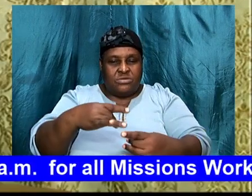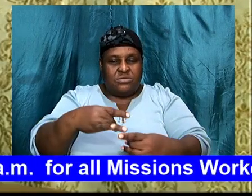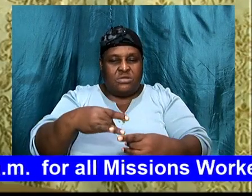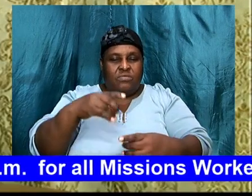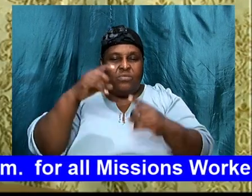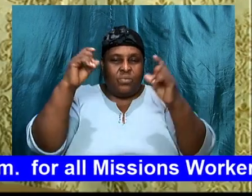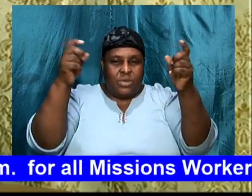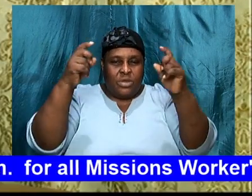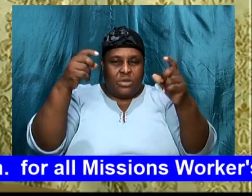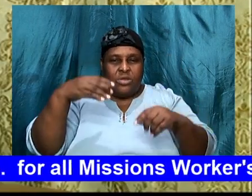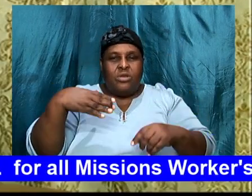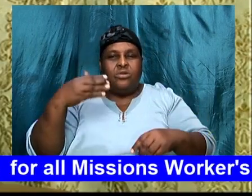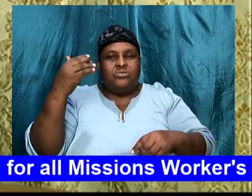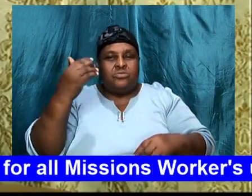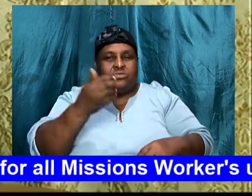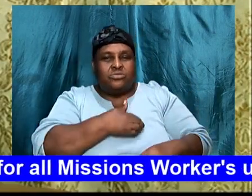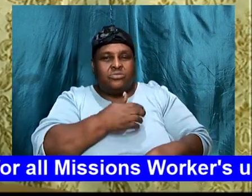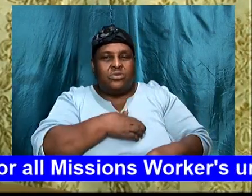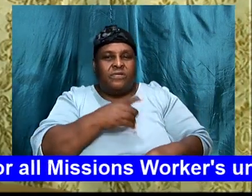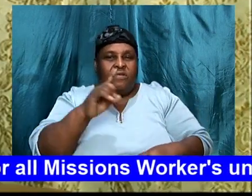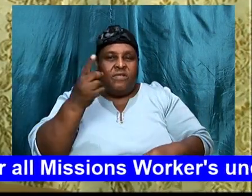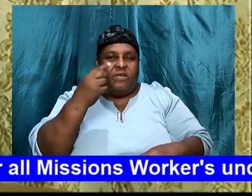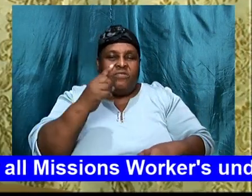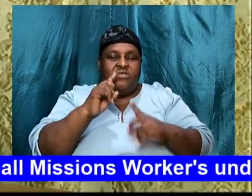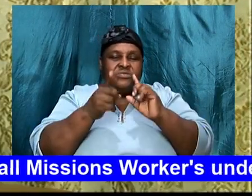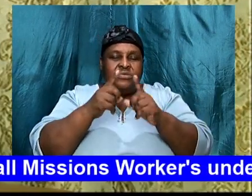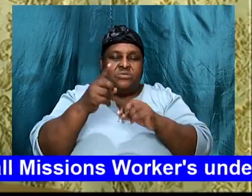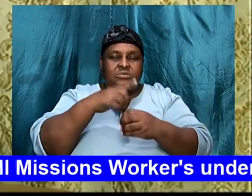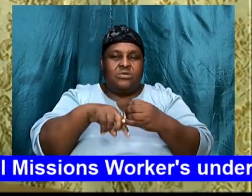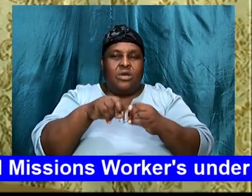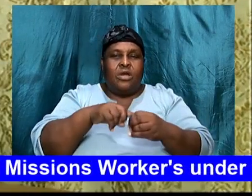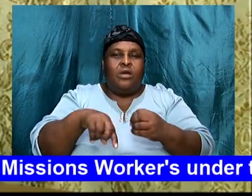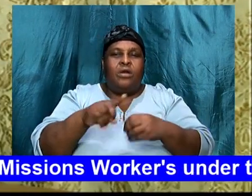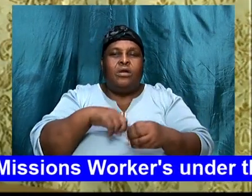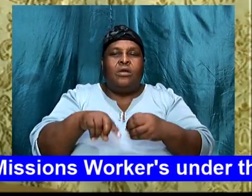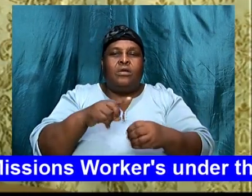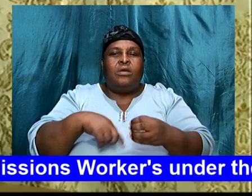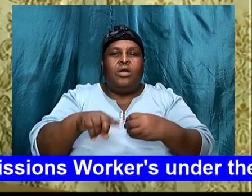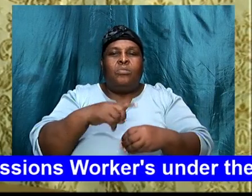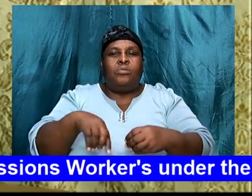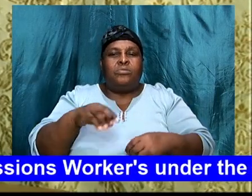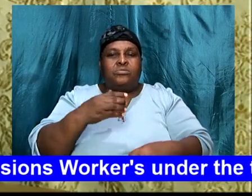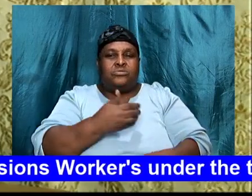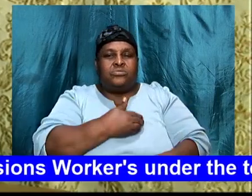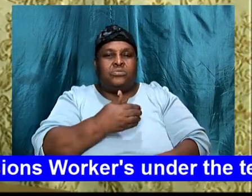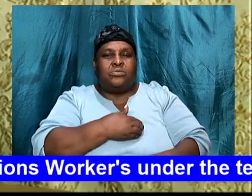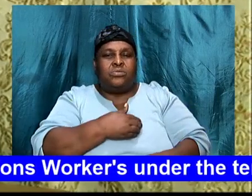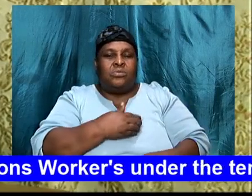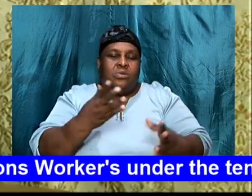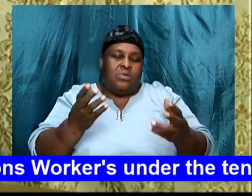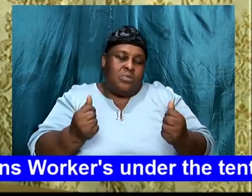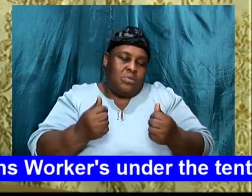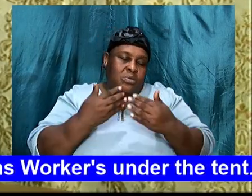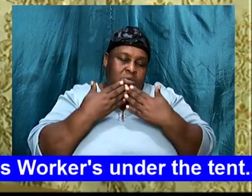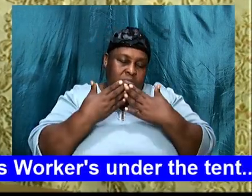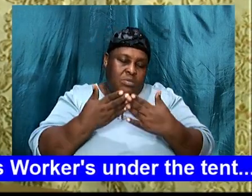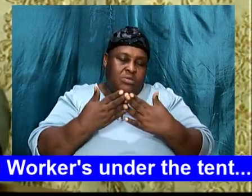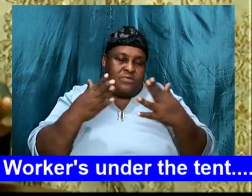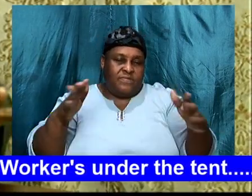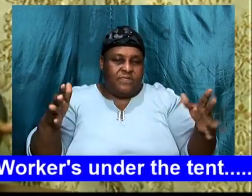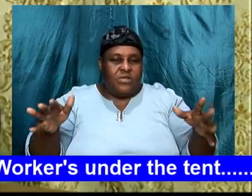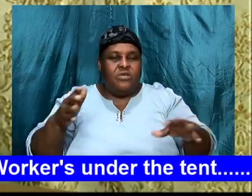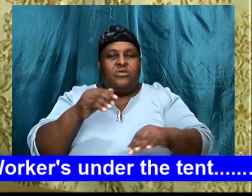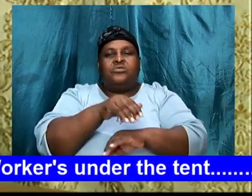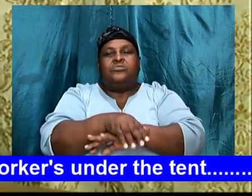talk to God, about the souls, and I, I want to implore us, as we, close off tonight,